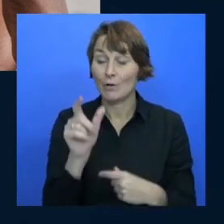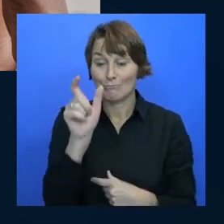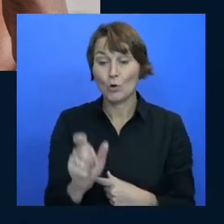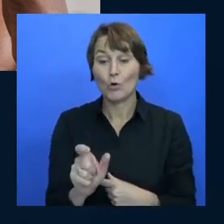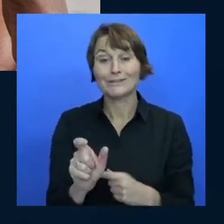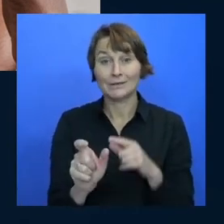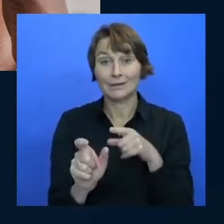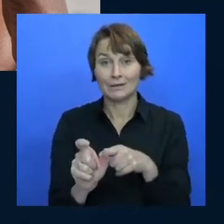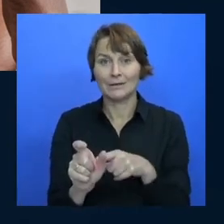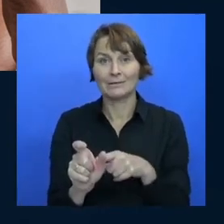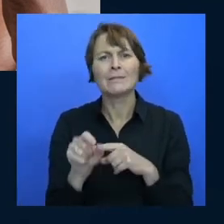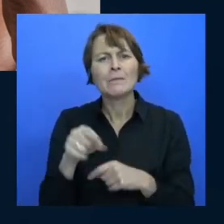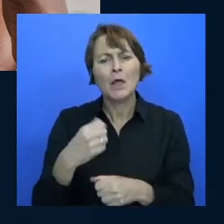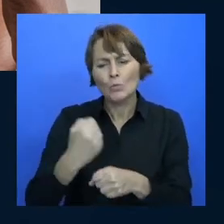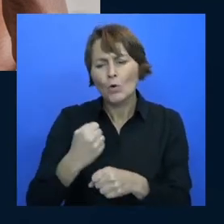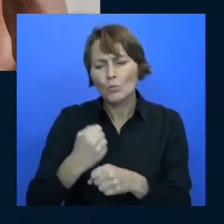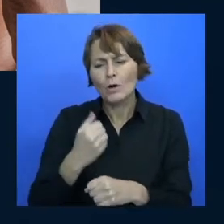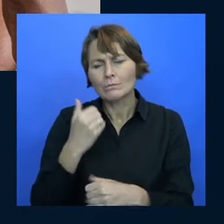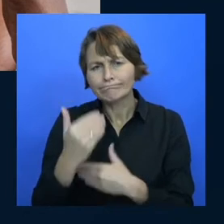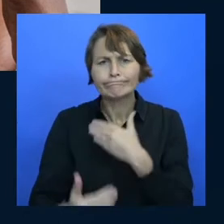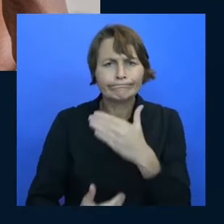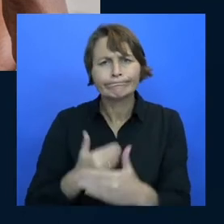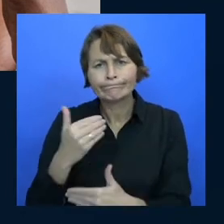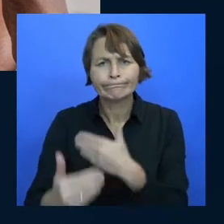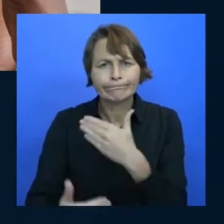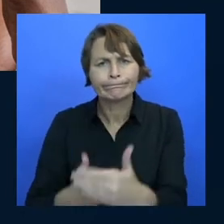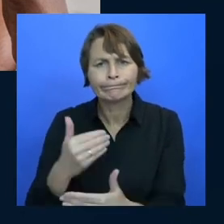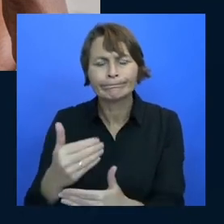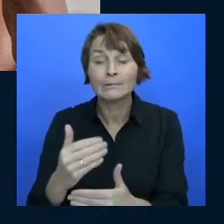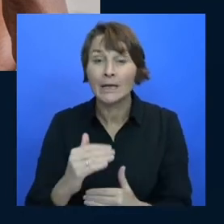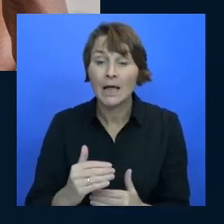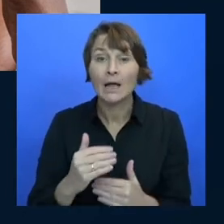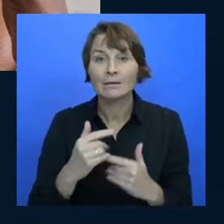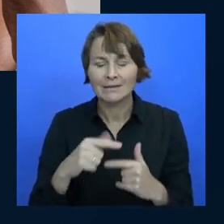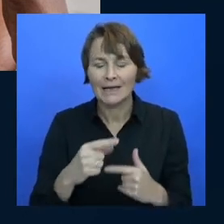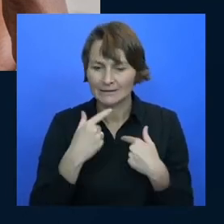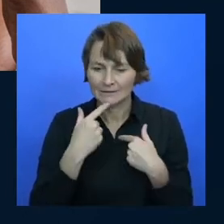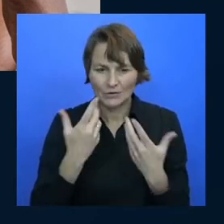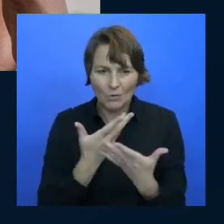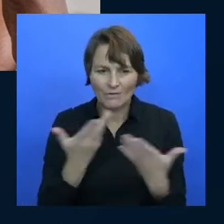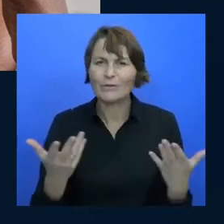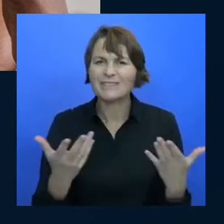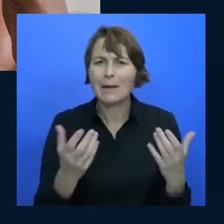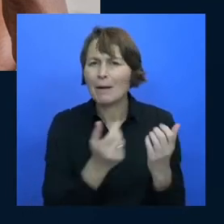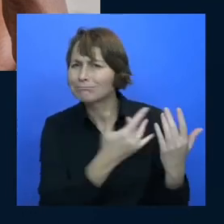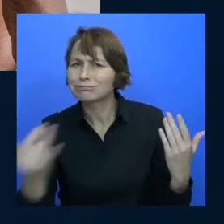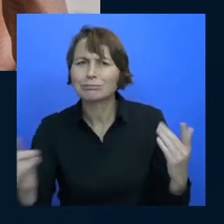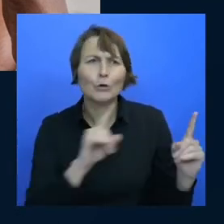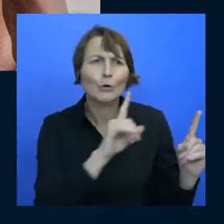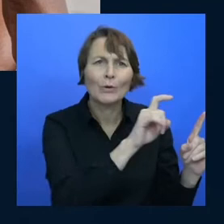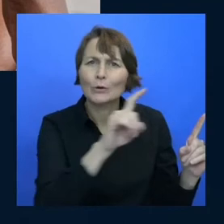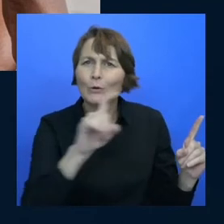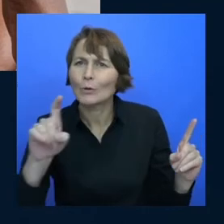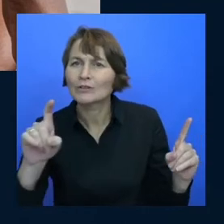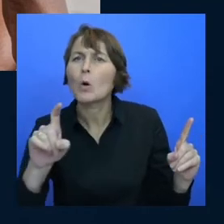know the right yes no questions to ask they can eliminate entire classes of questions faster and that